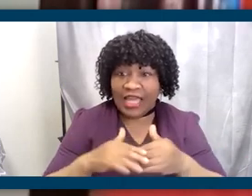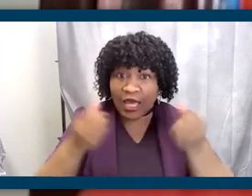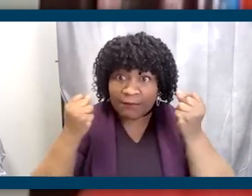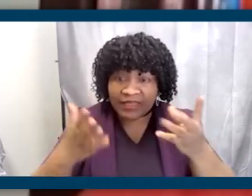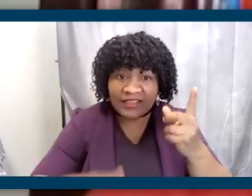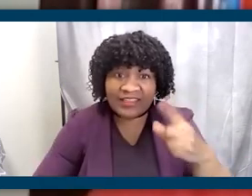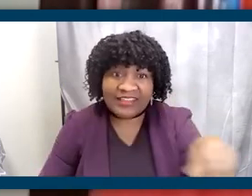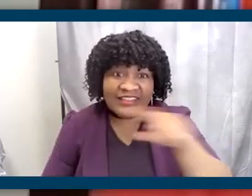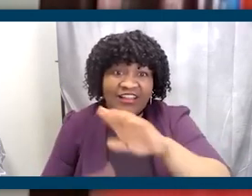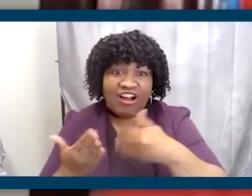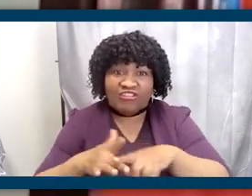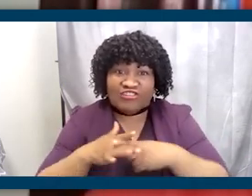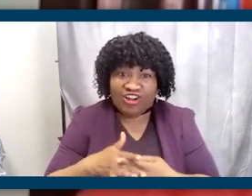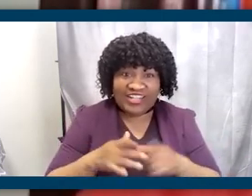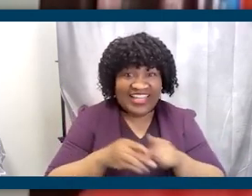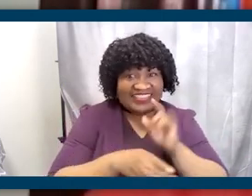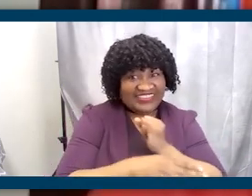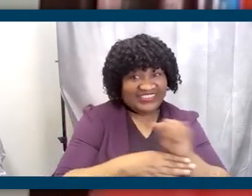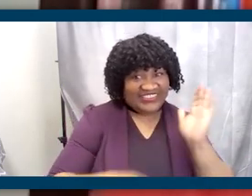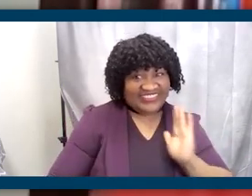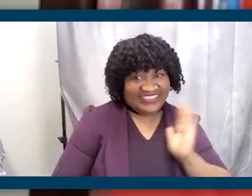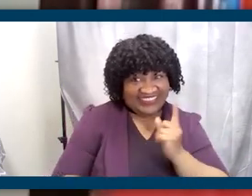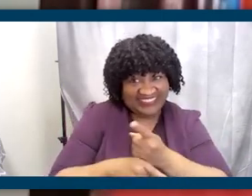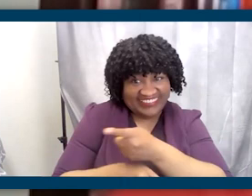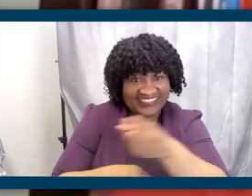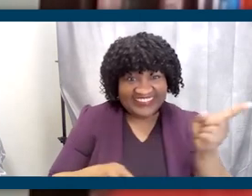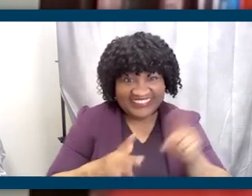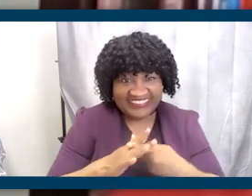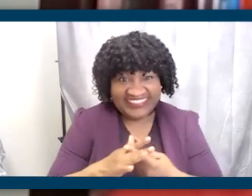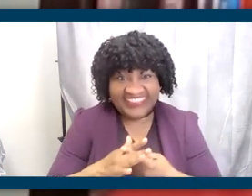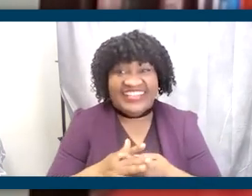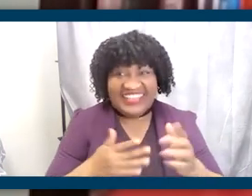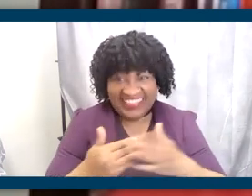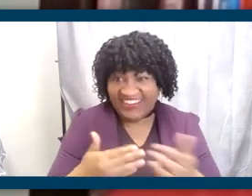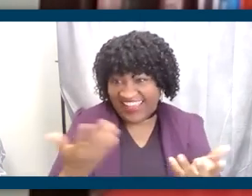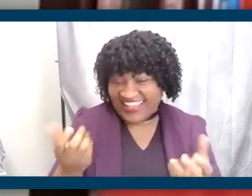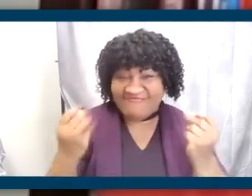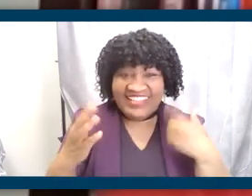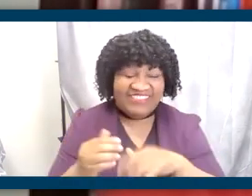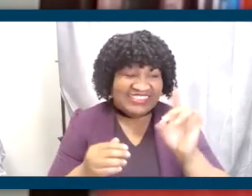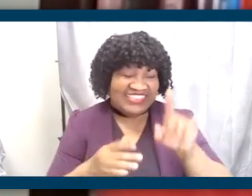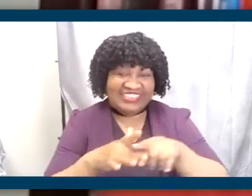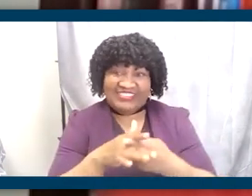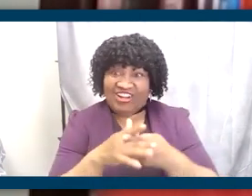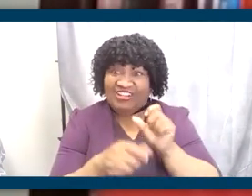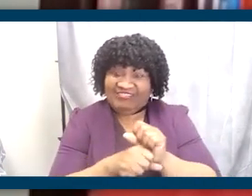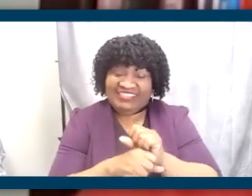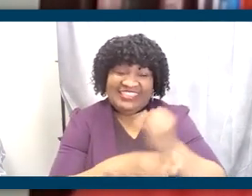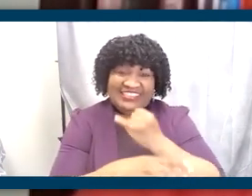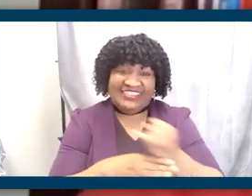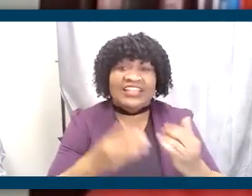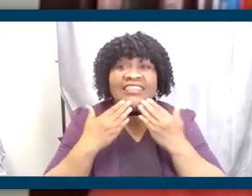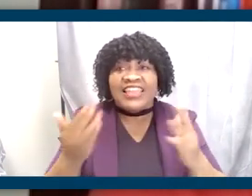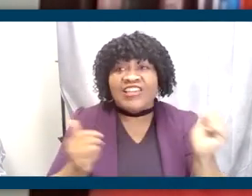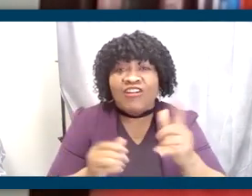us all started as interns, by the way, anyway, right? Many of us did. And so thank you all